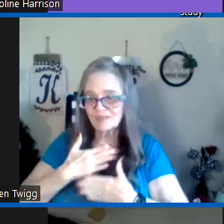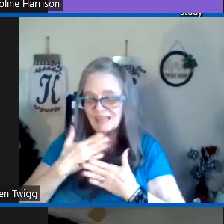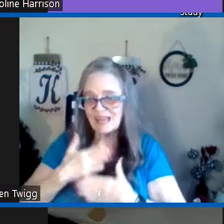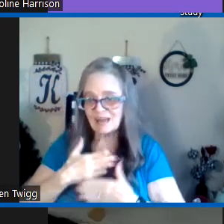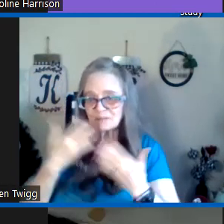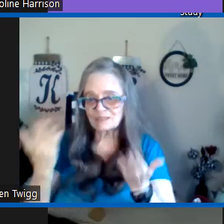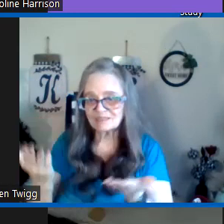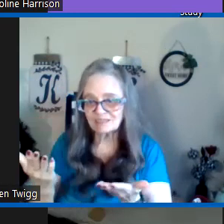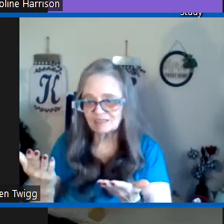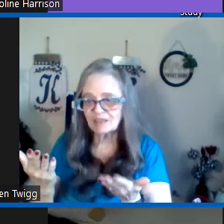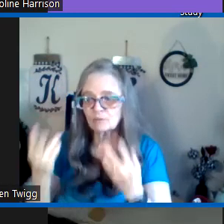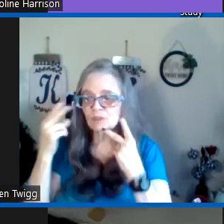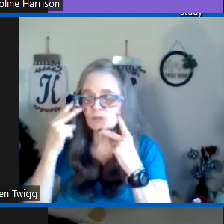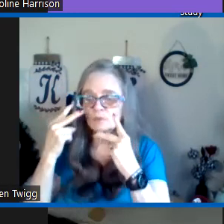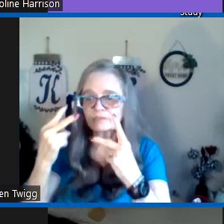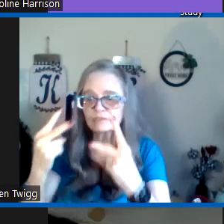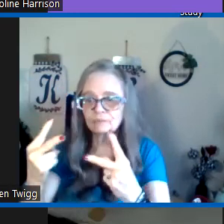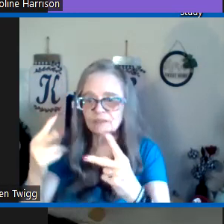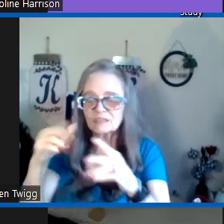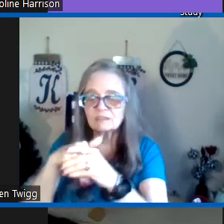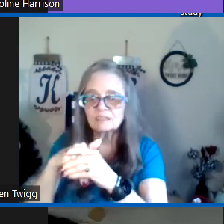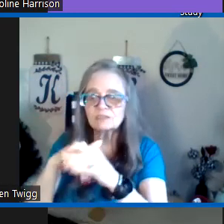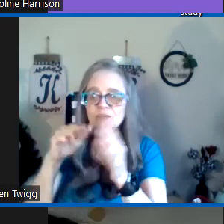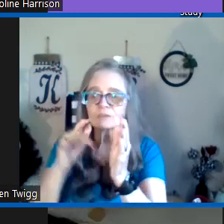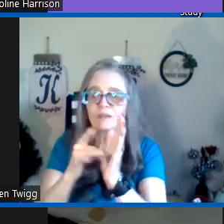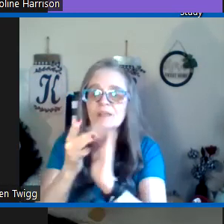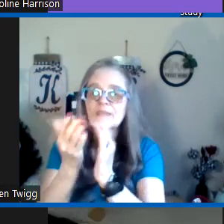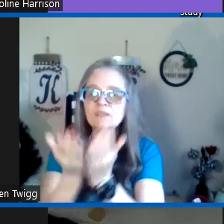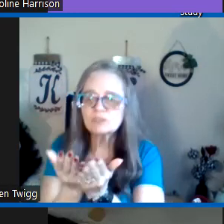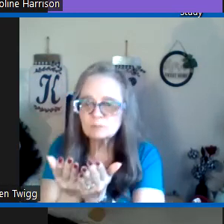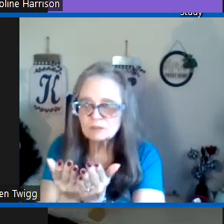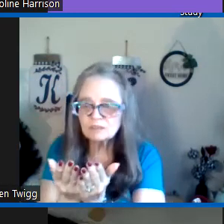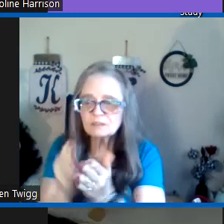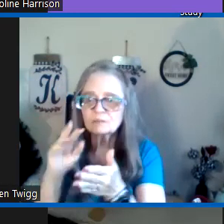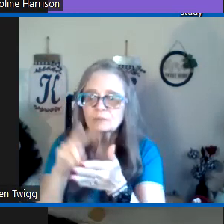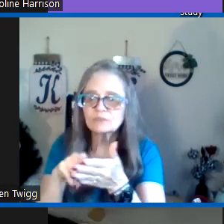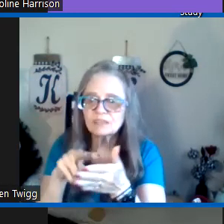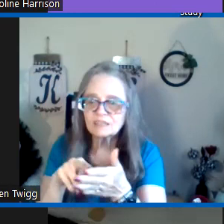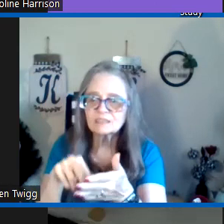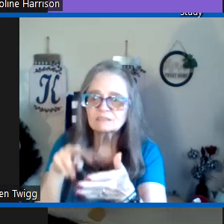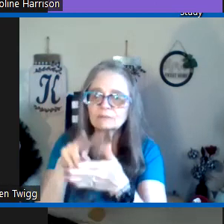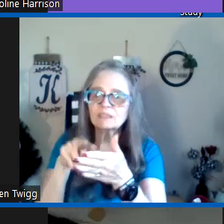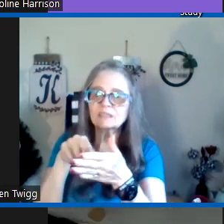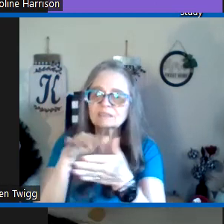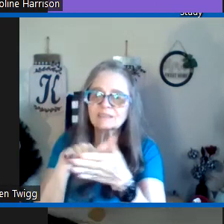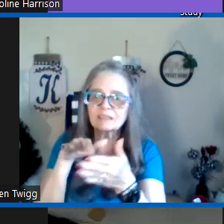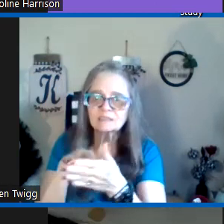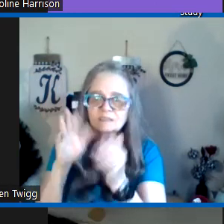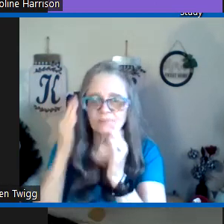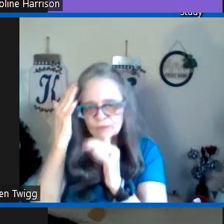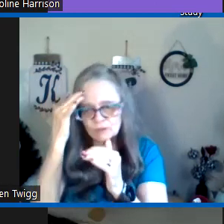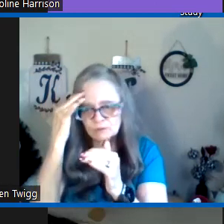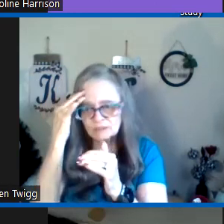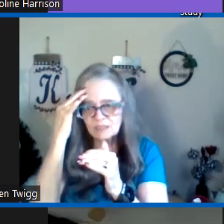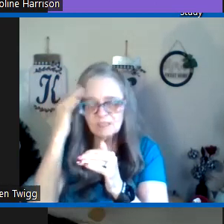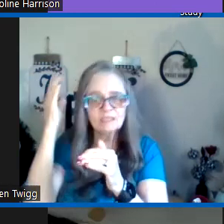happy is he in other words we're into into the book we're studying reading studying